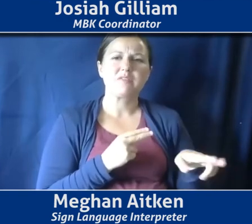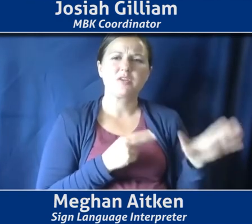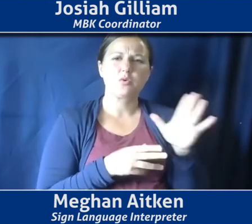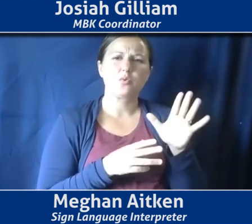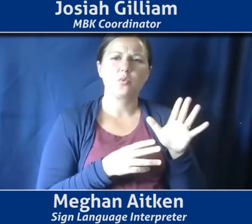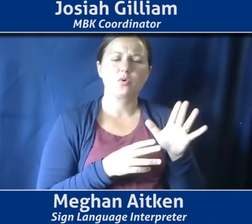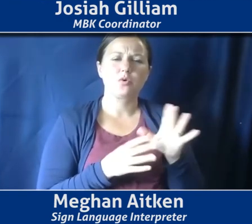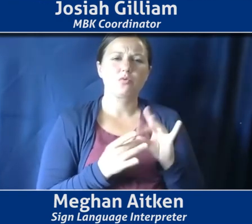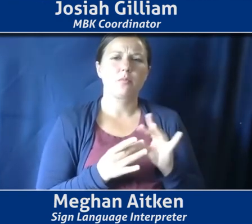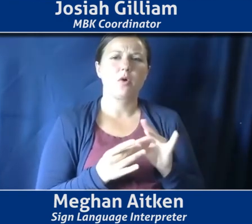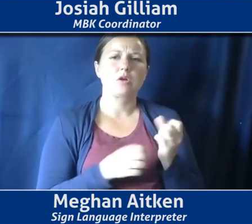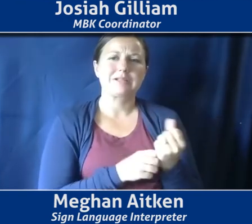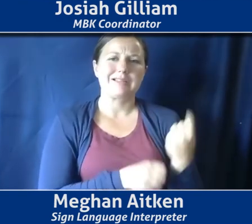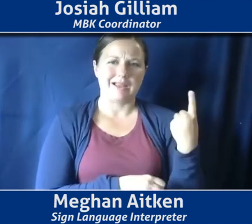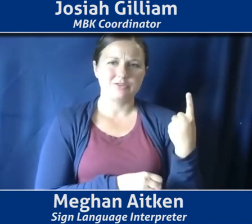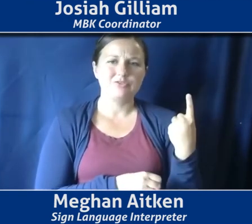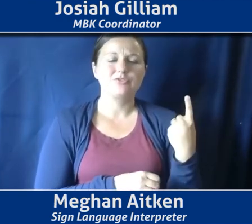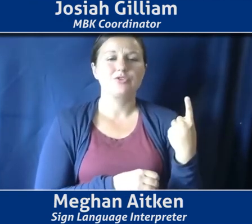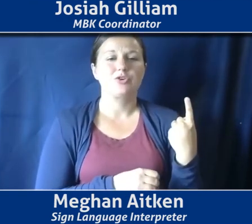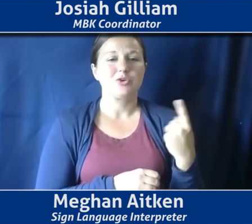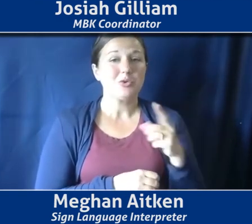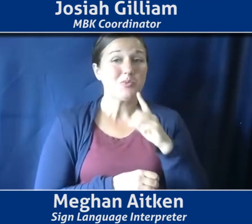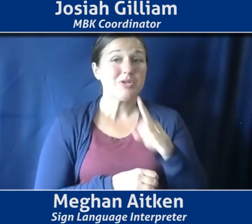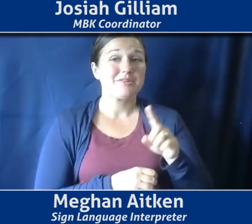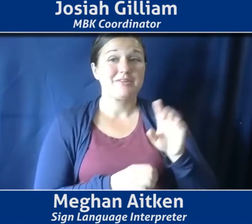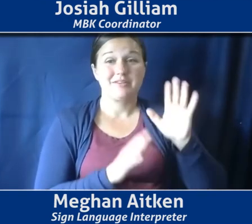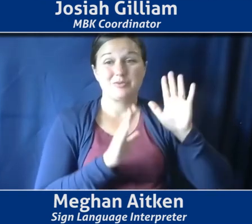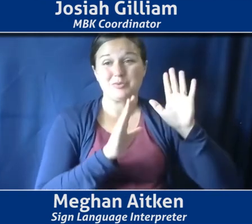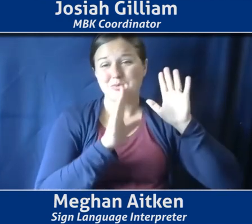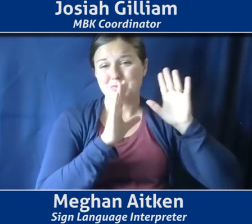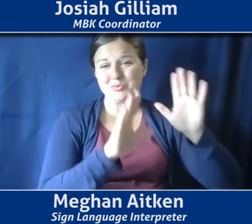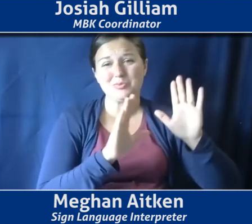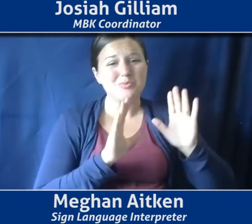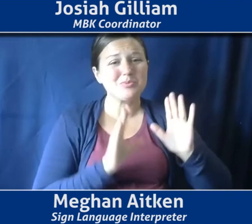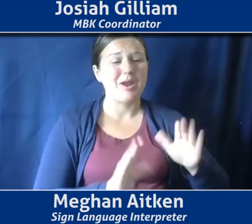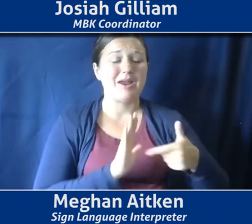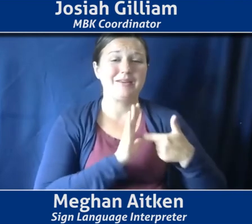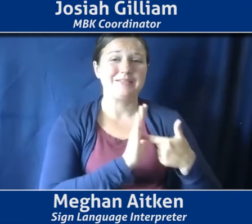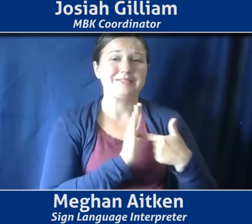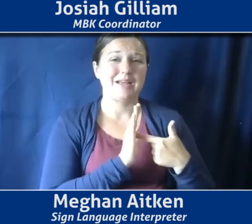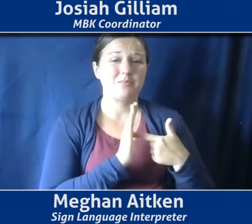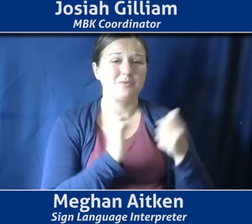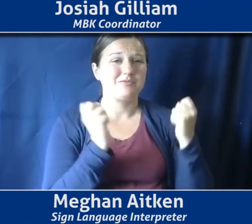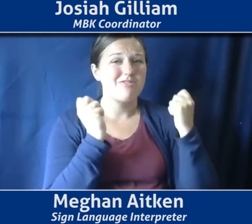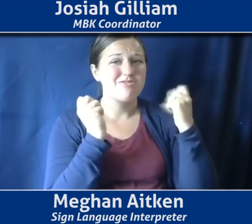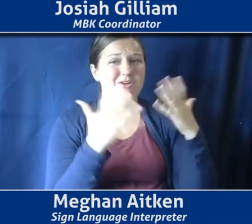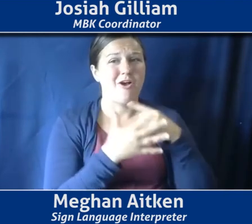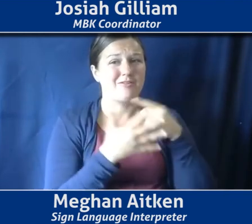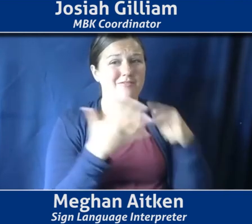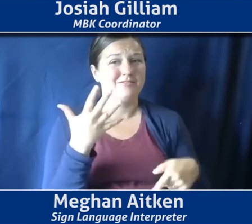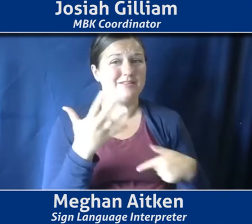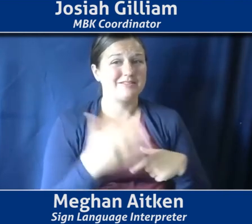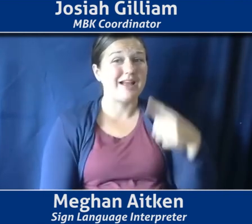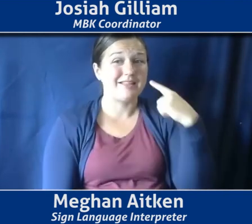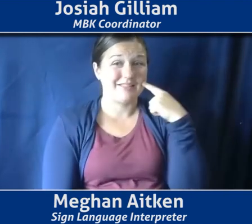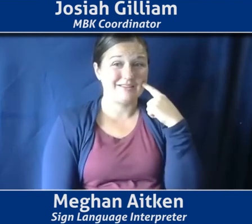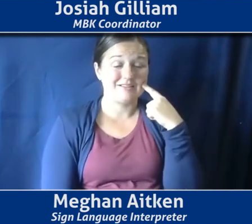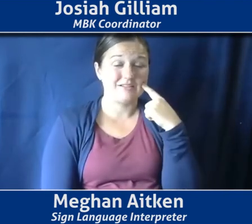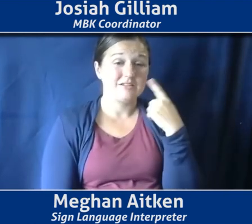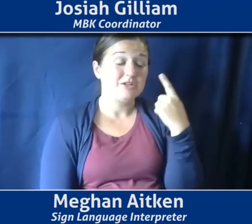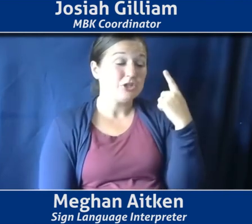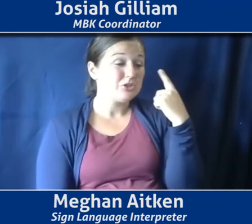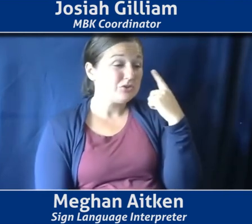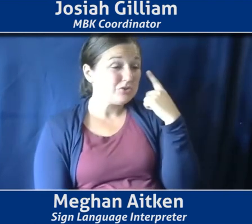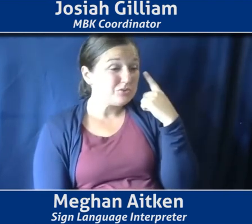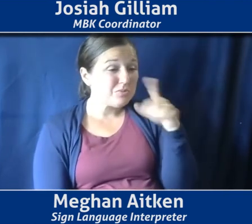year, um, because it's a really great, uh, there's a really great example of a lot of things, uh, as far as I'm concerned. Uh, could you just, uh, set the